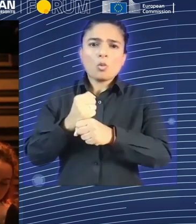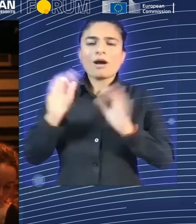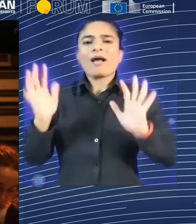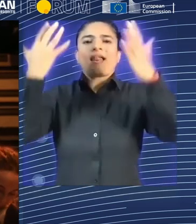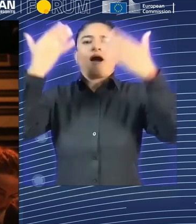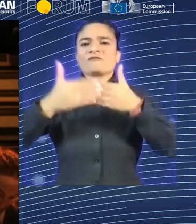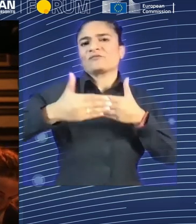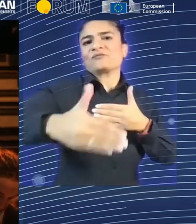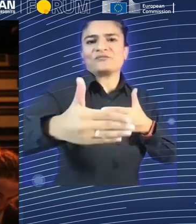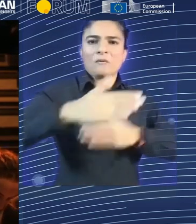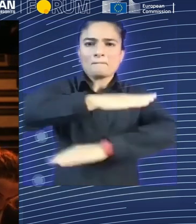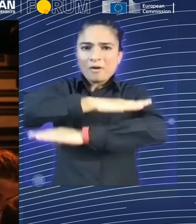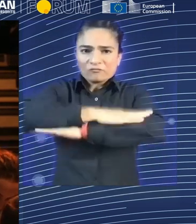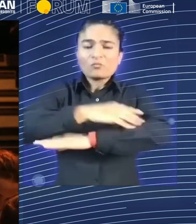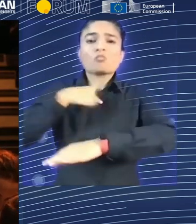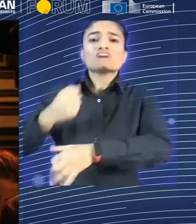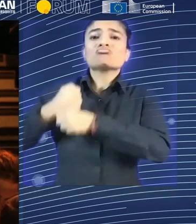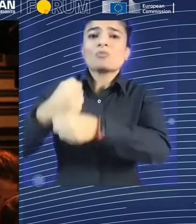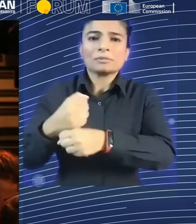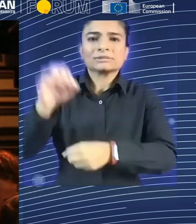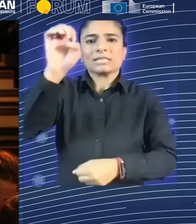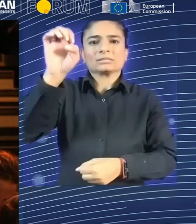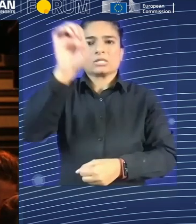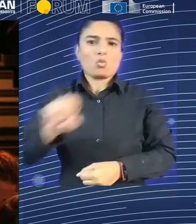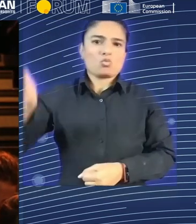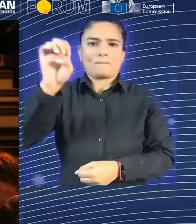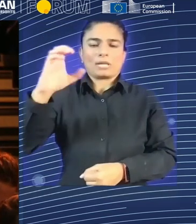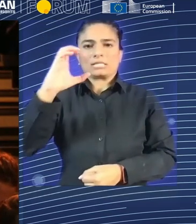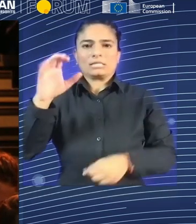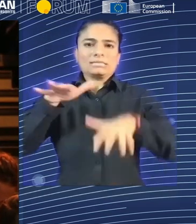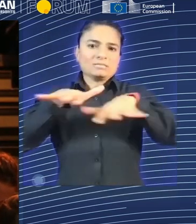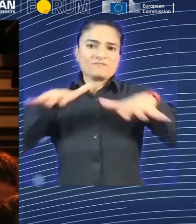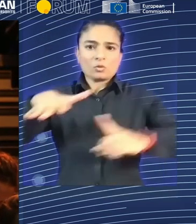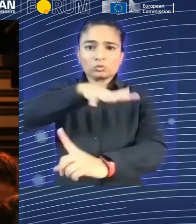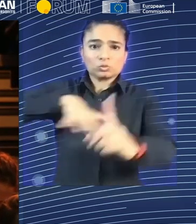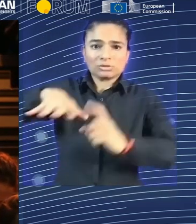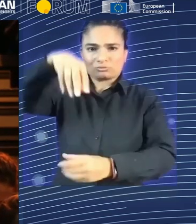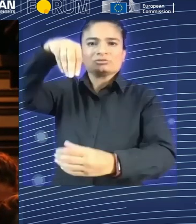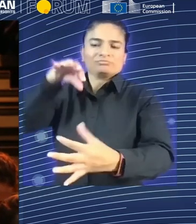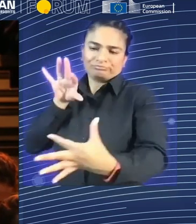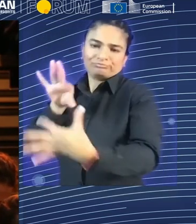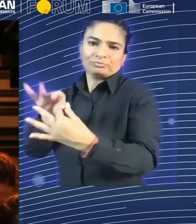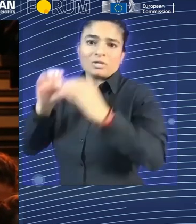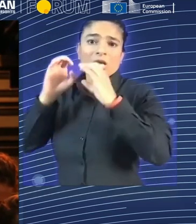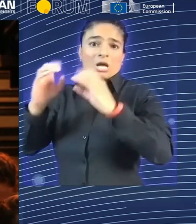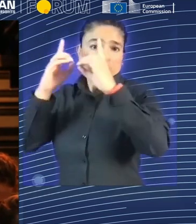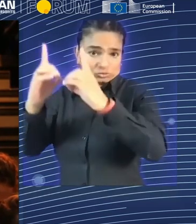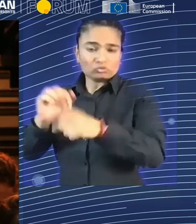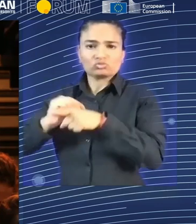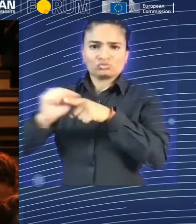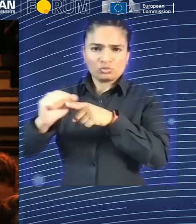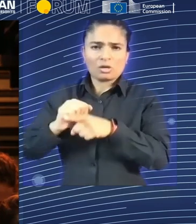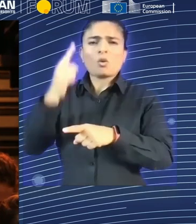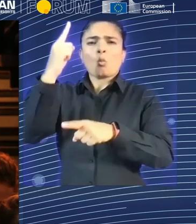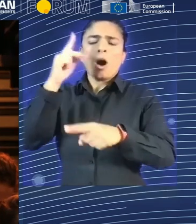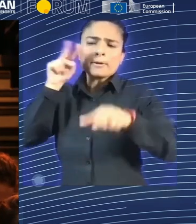And one way to look at the skill shortages was, of course, through raising awareness on the importance of the AI and